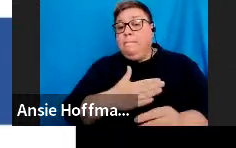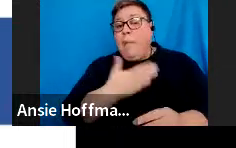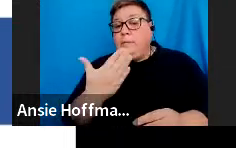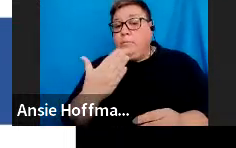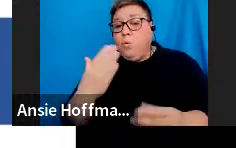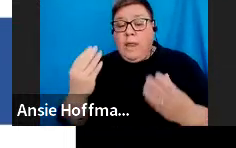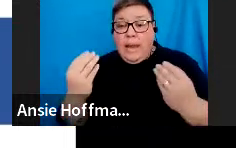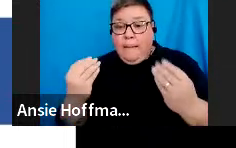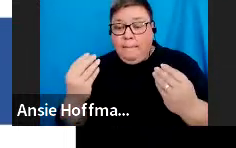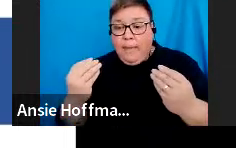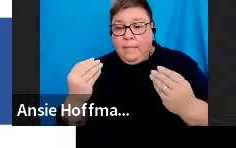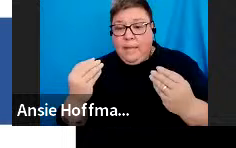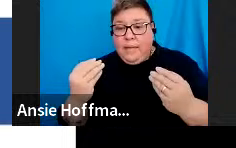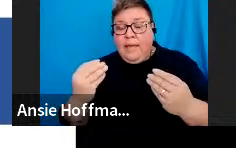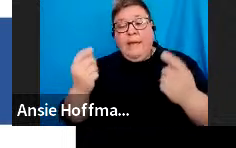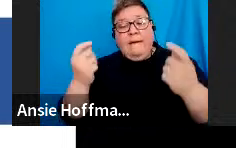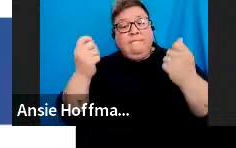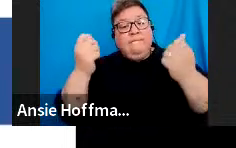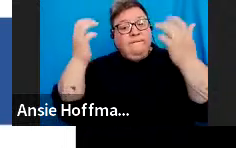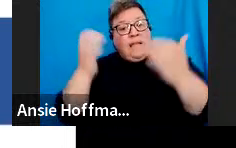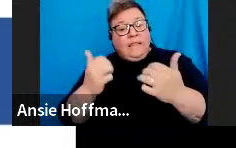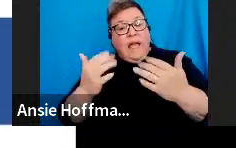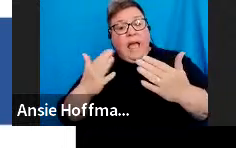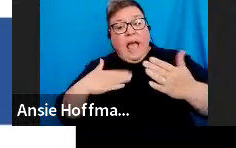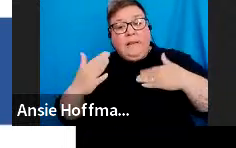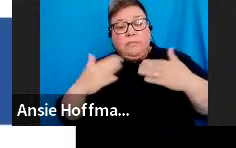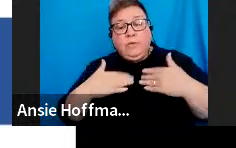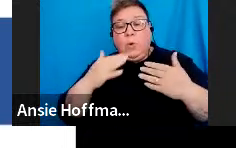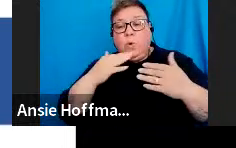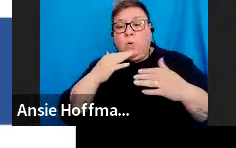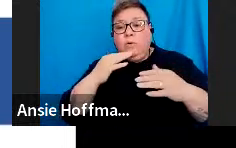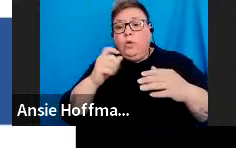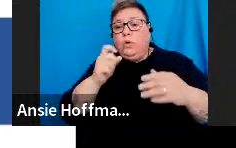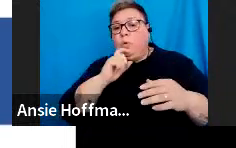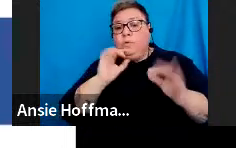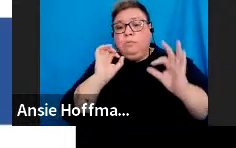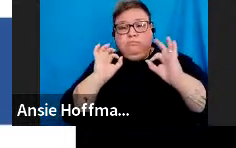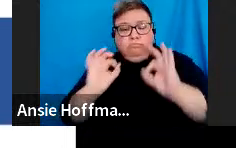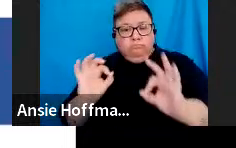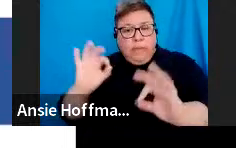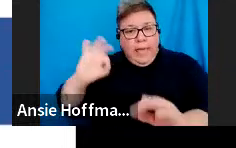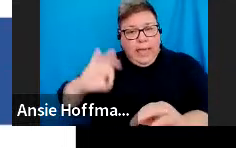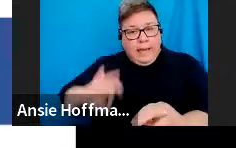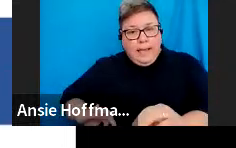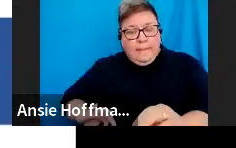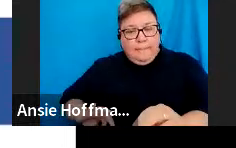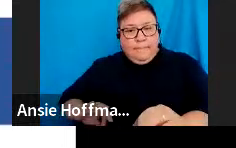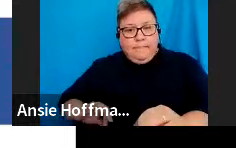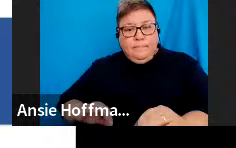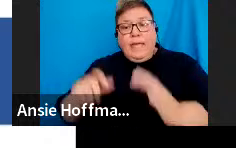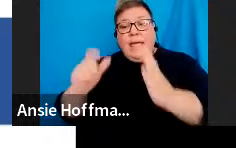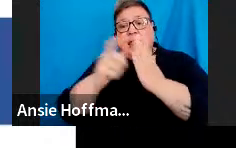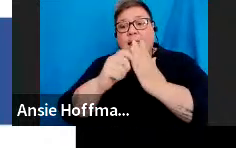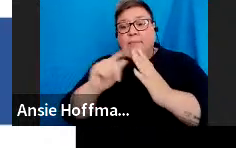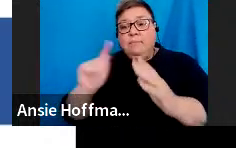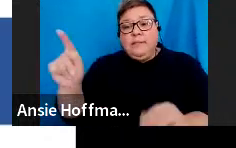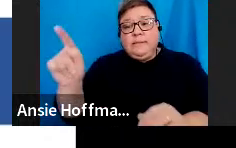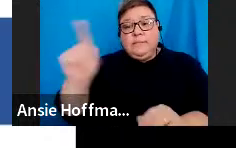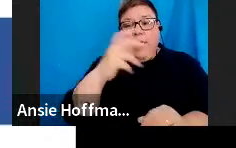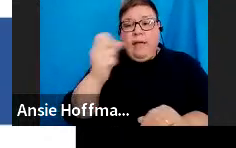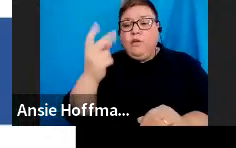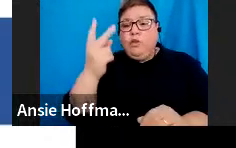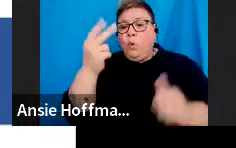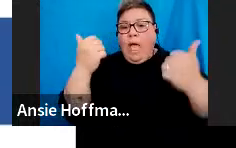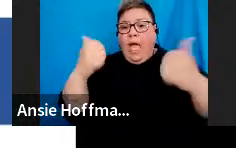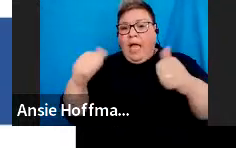and administrators using incorrect tax numbers on the applications. Taxpayers having two active tax